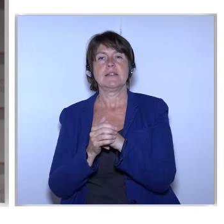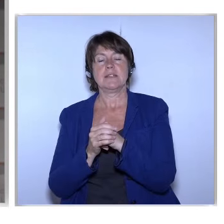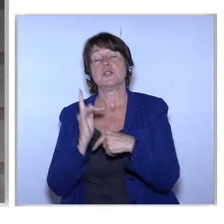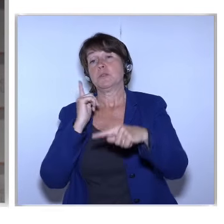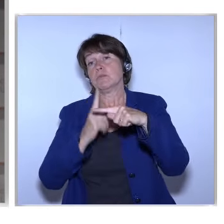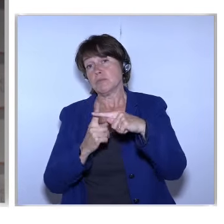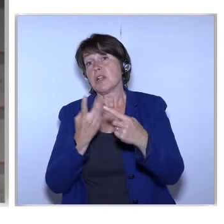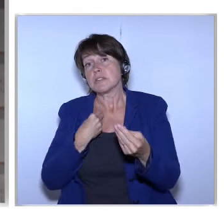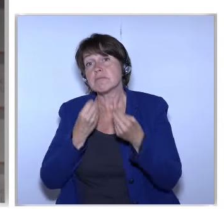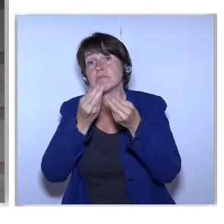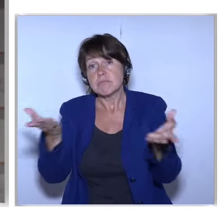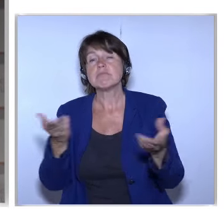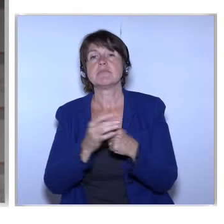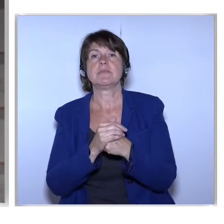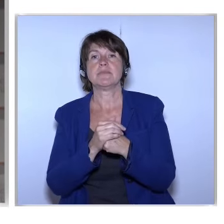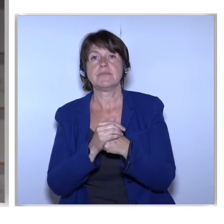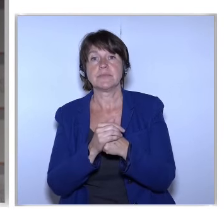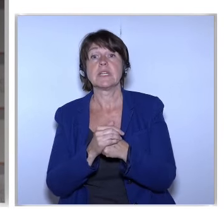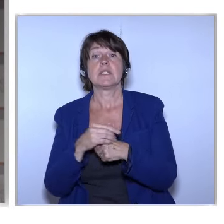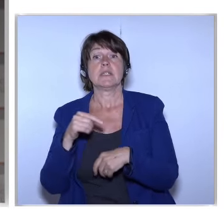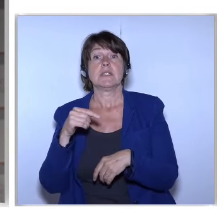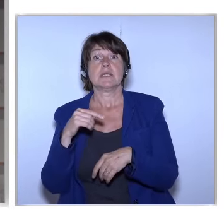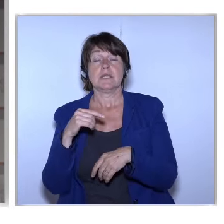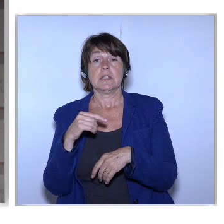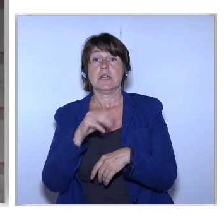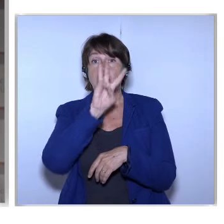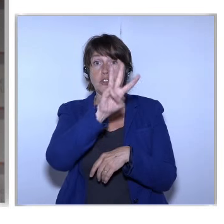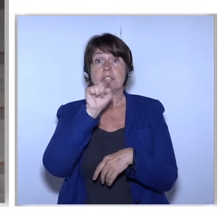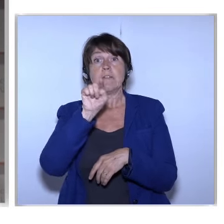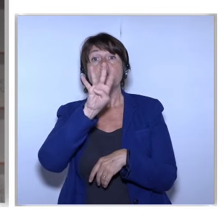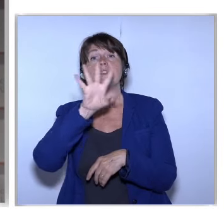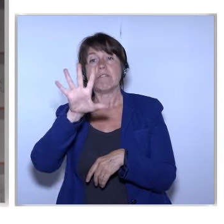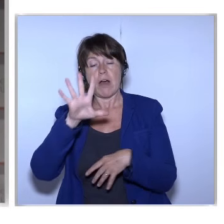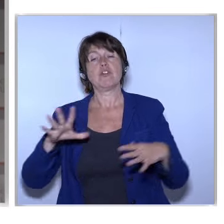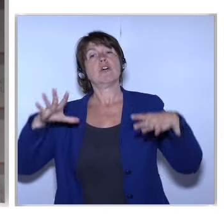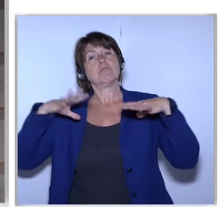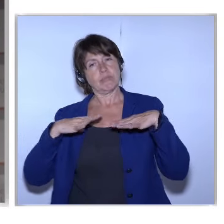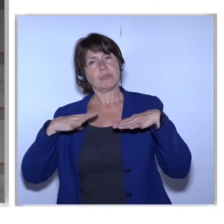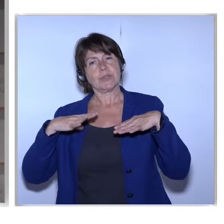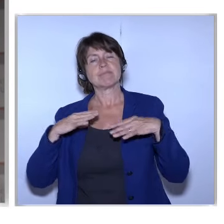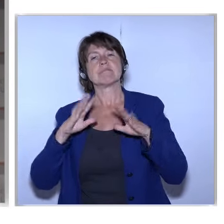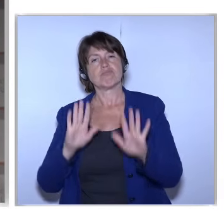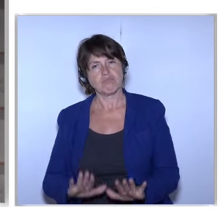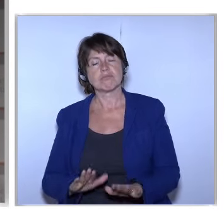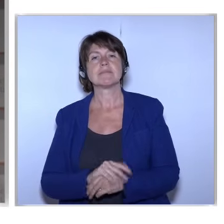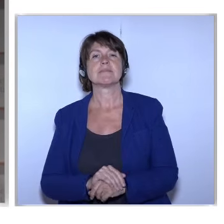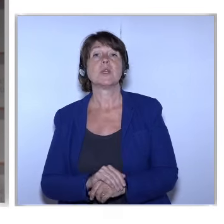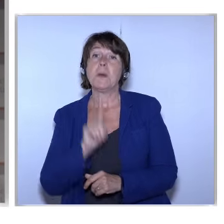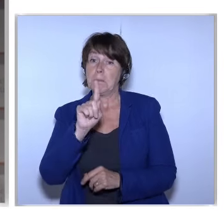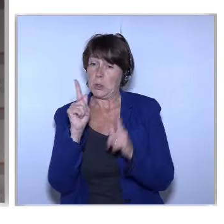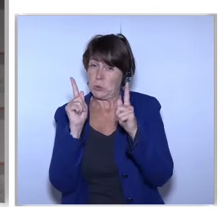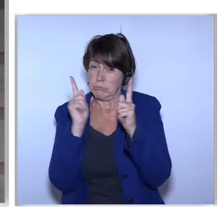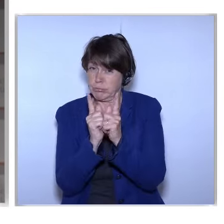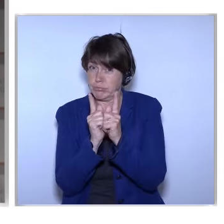I need to tell you is that quarter to four There will be a coffee break But ladies and gentlemen, it will be very brief